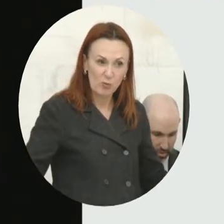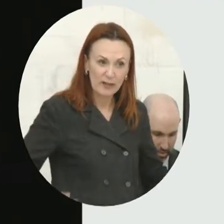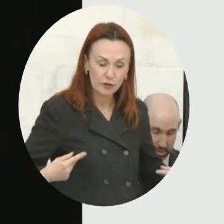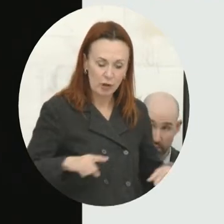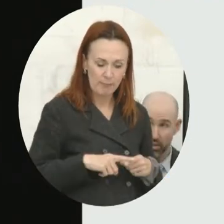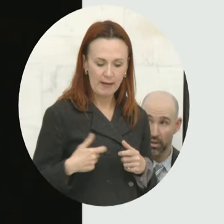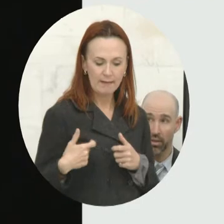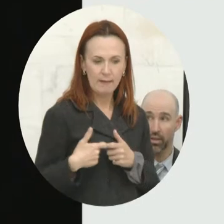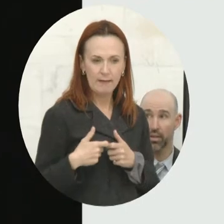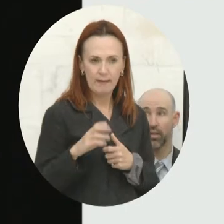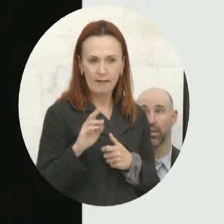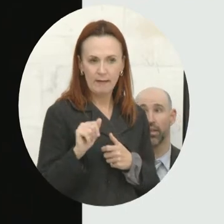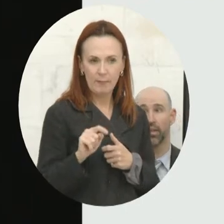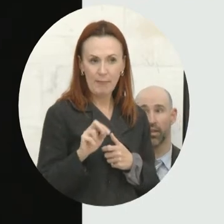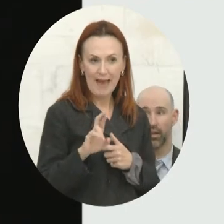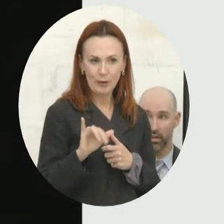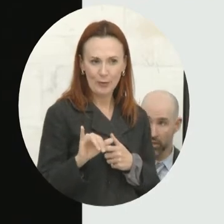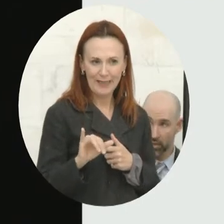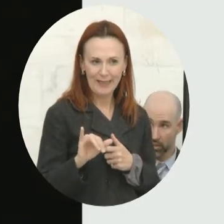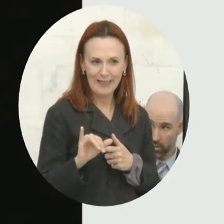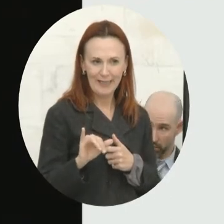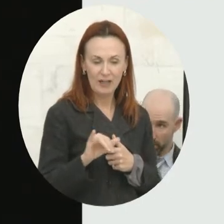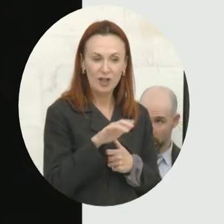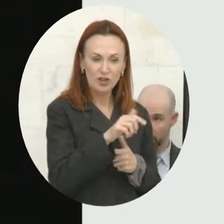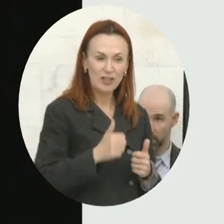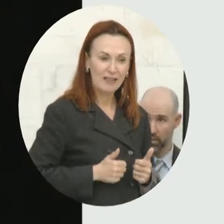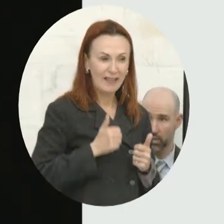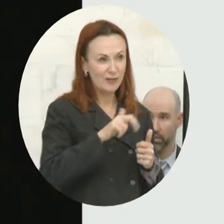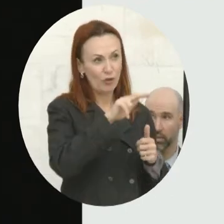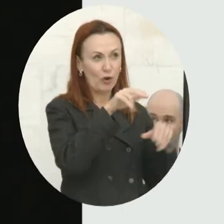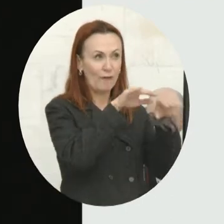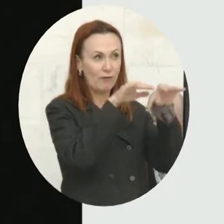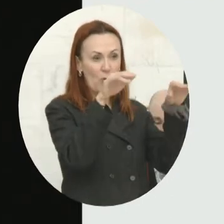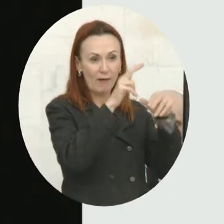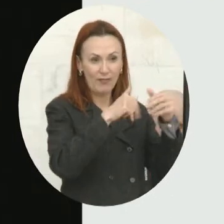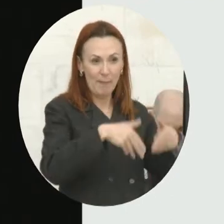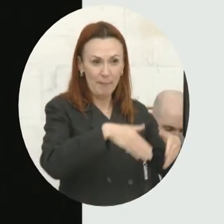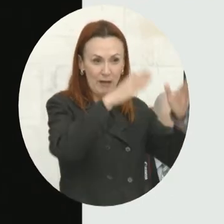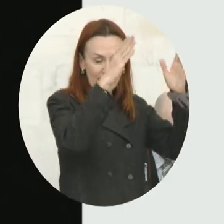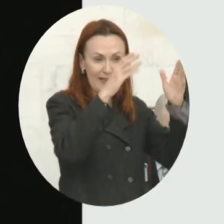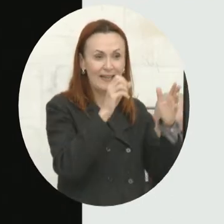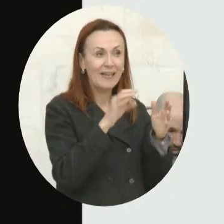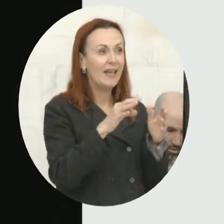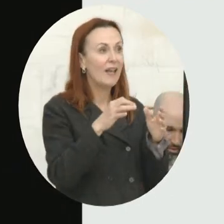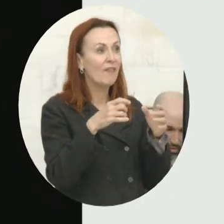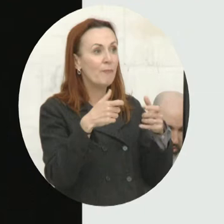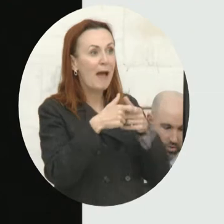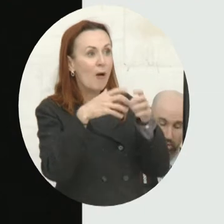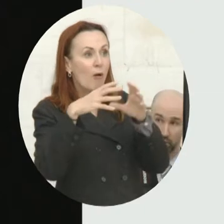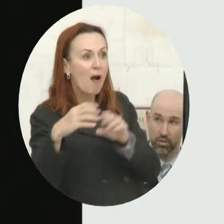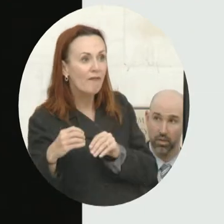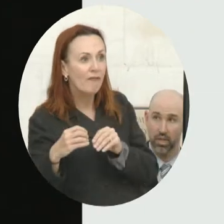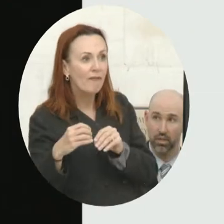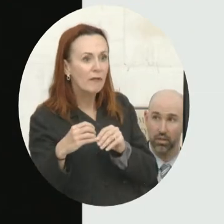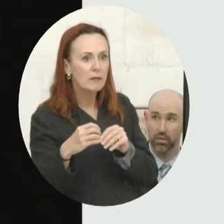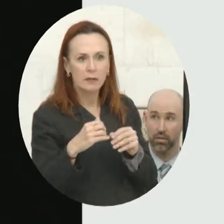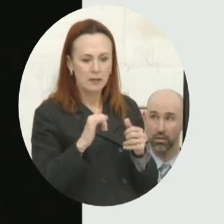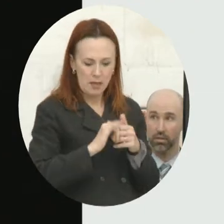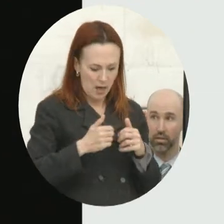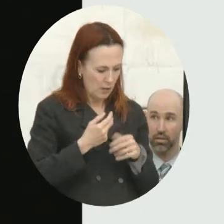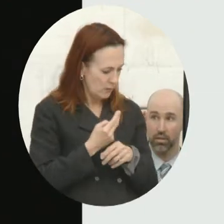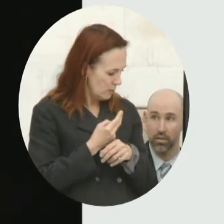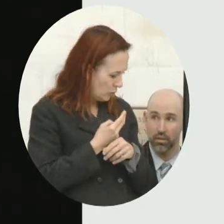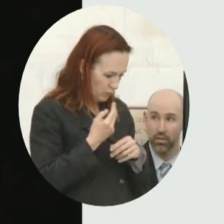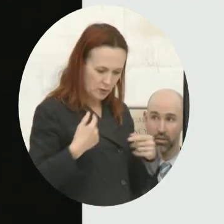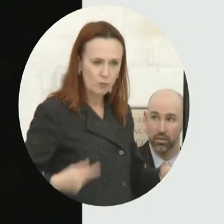on battery, but she lives in a third three-story building? That battery is going to run out if the electricity turns off. Do you know how to carry something like that out of